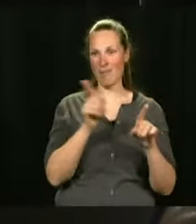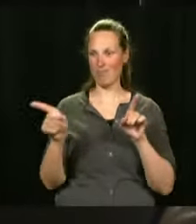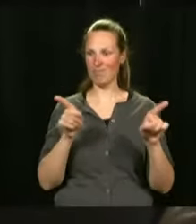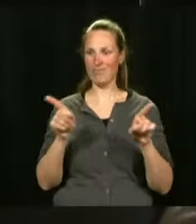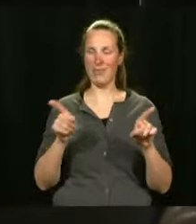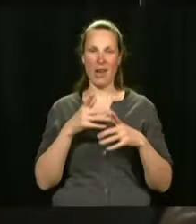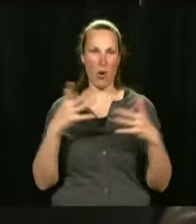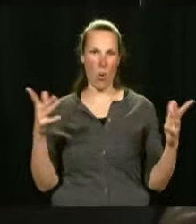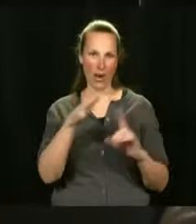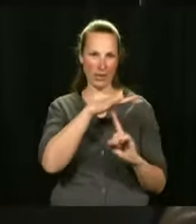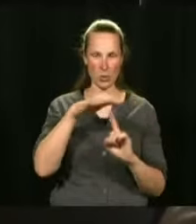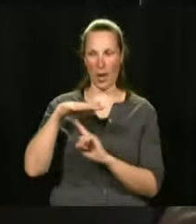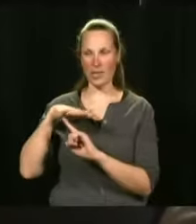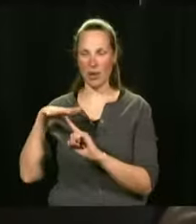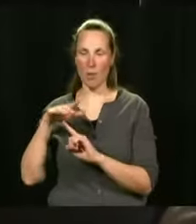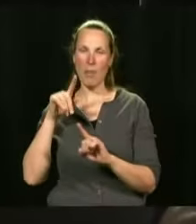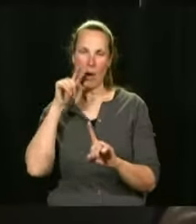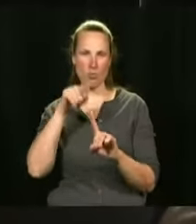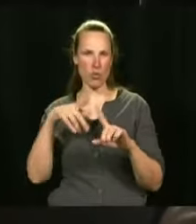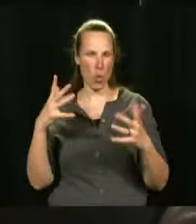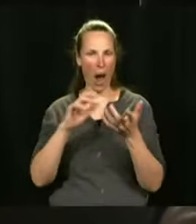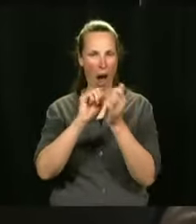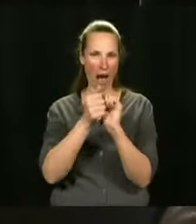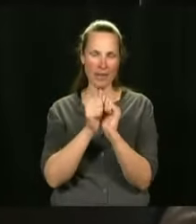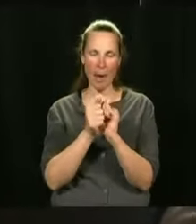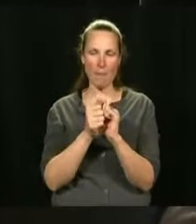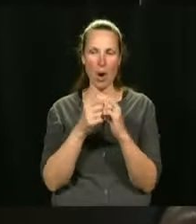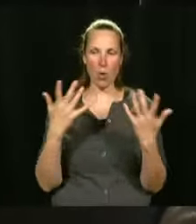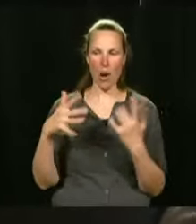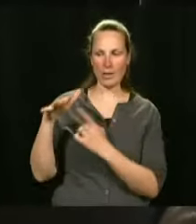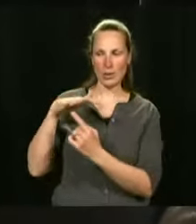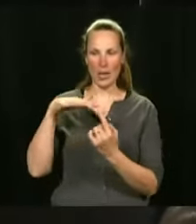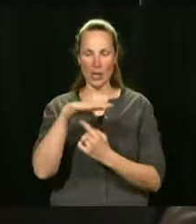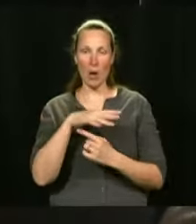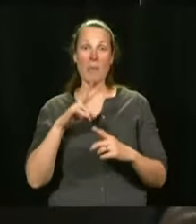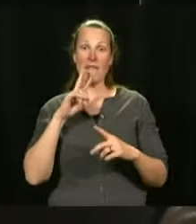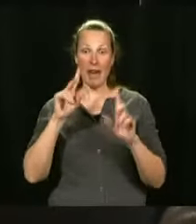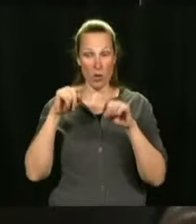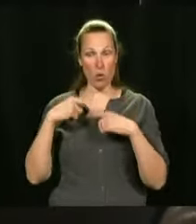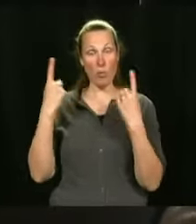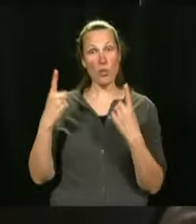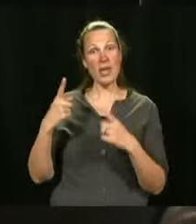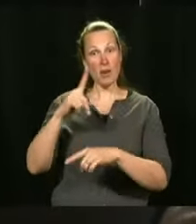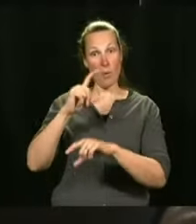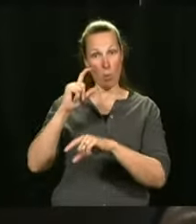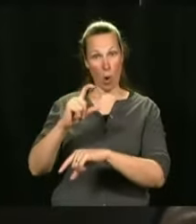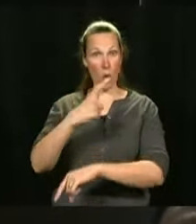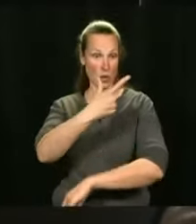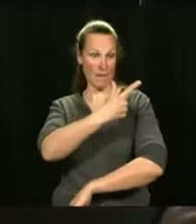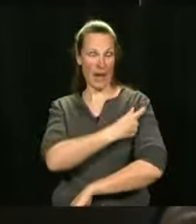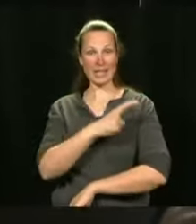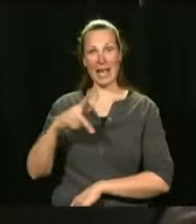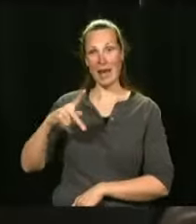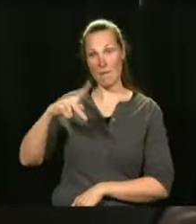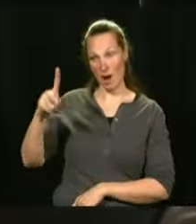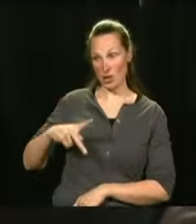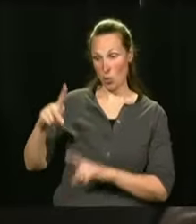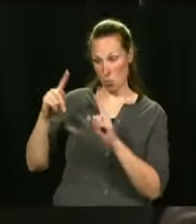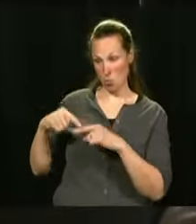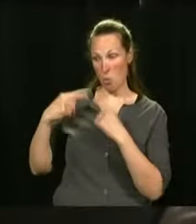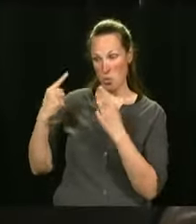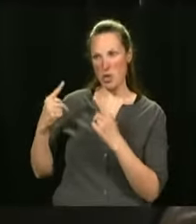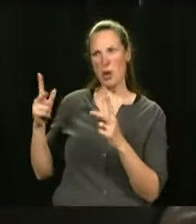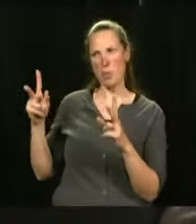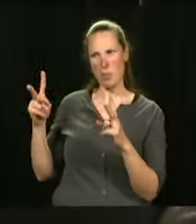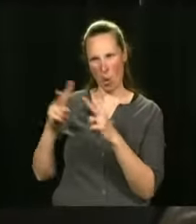reach the right people. And listen, we're starting to know the Pfizer vaccine. In our first discussions that we had in December, we were